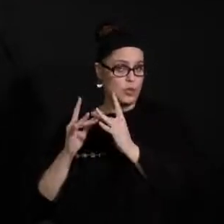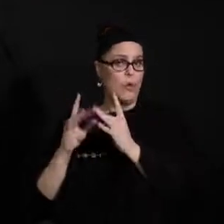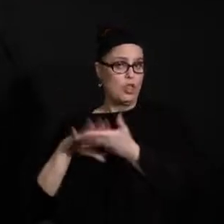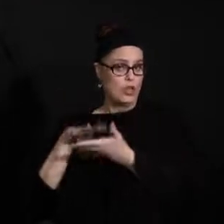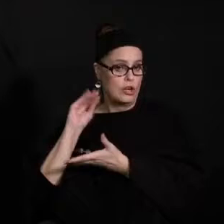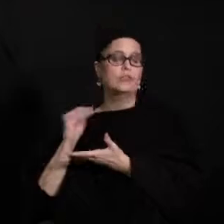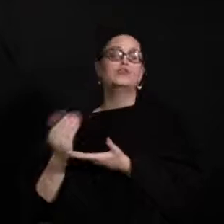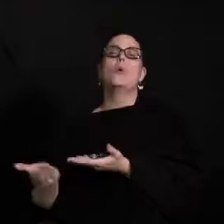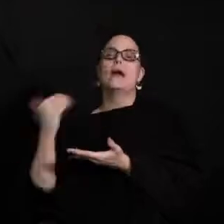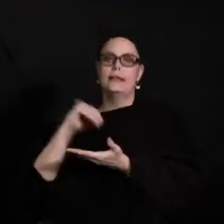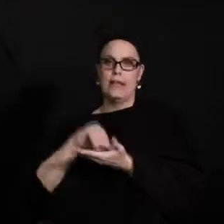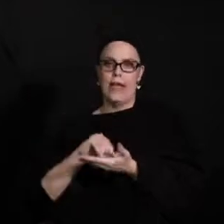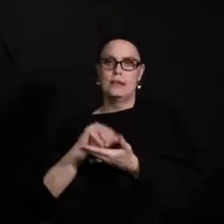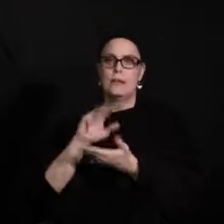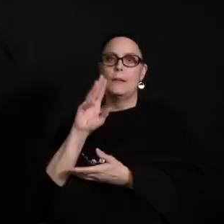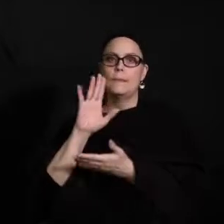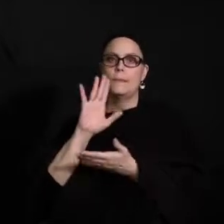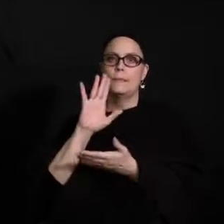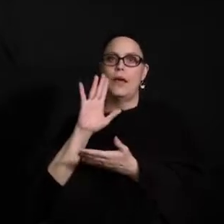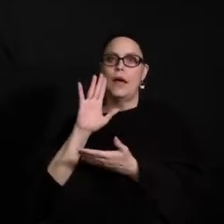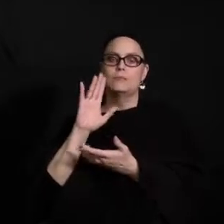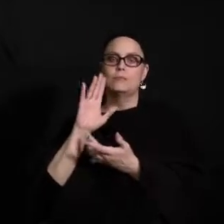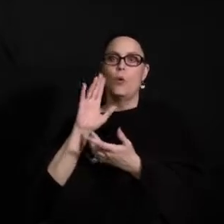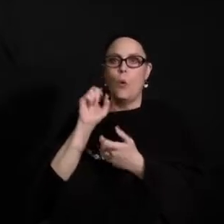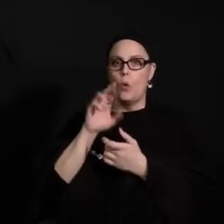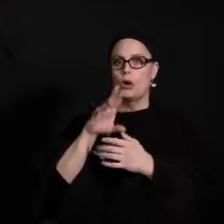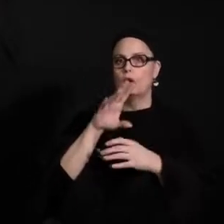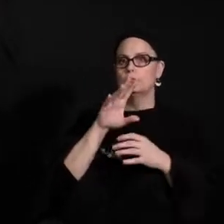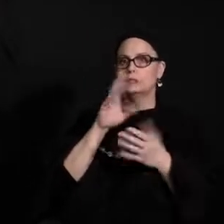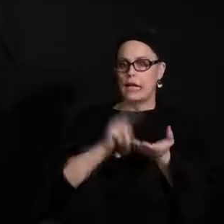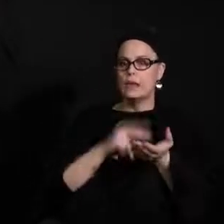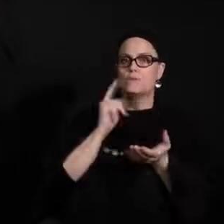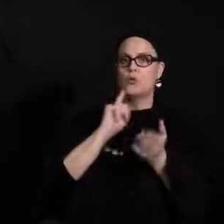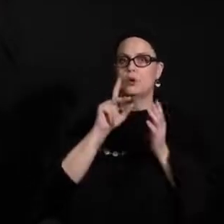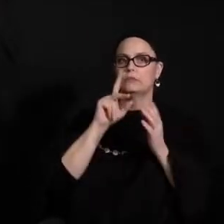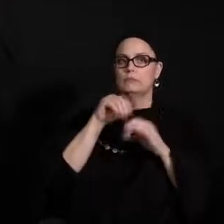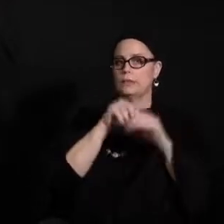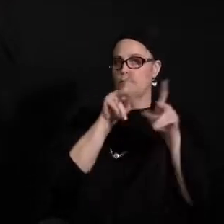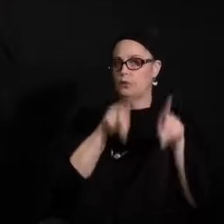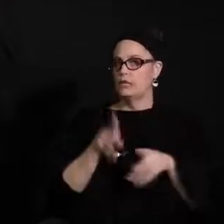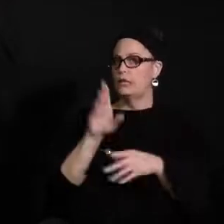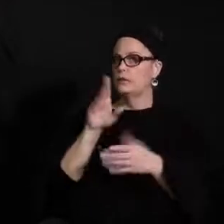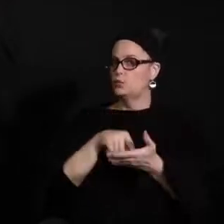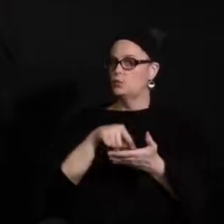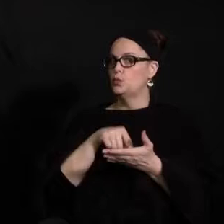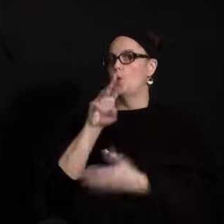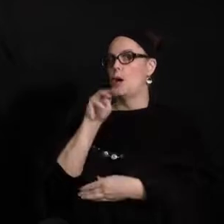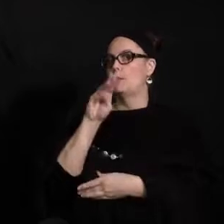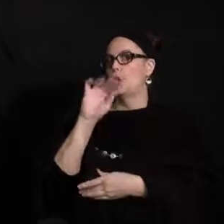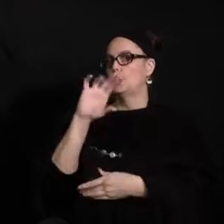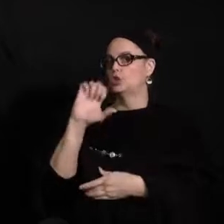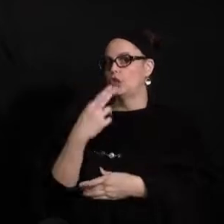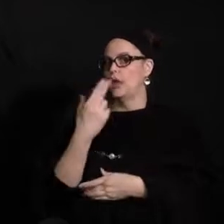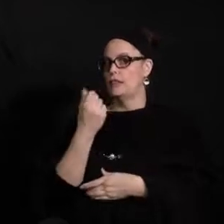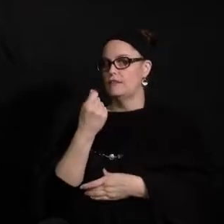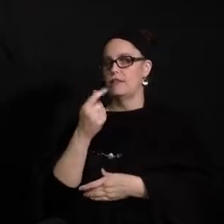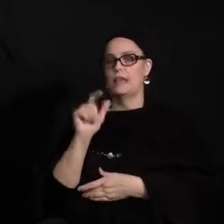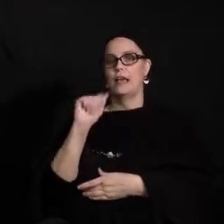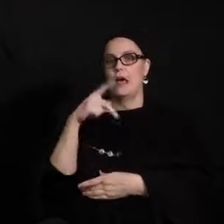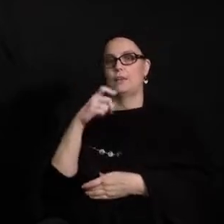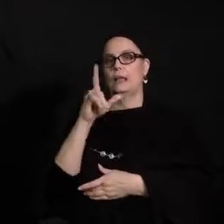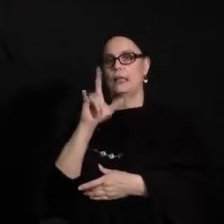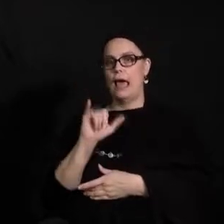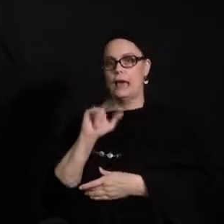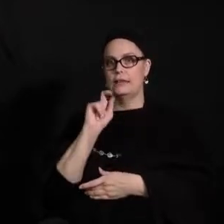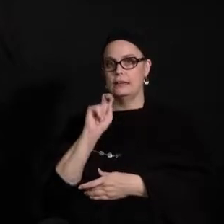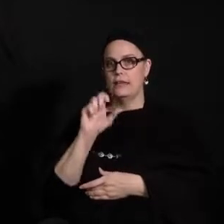and the current rationale for coming back to in-person by March 11. You can visit apply.spps